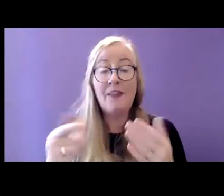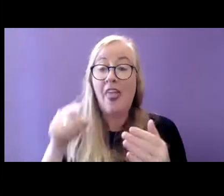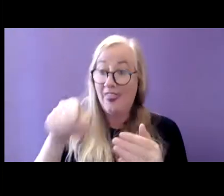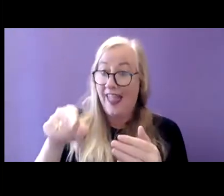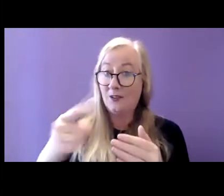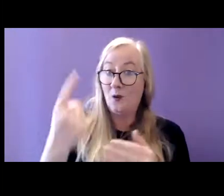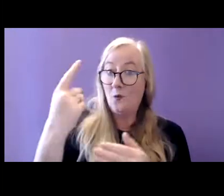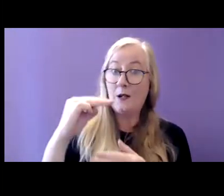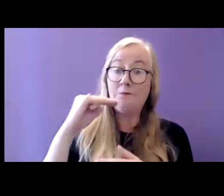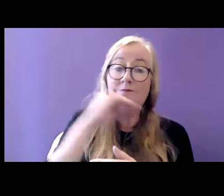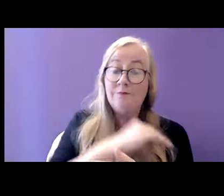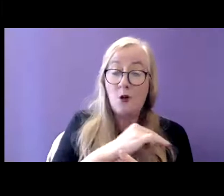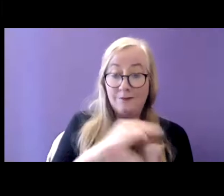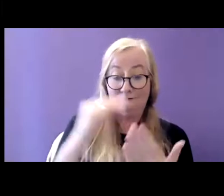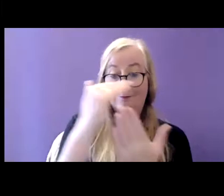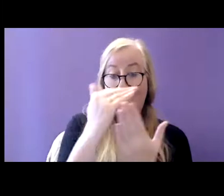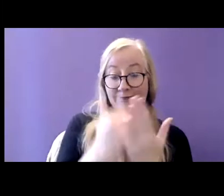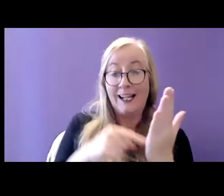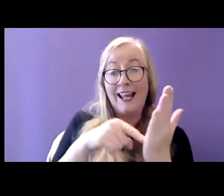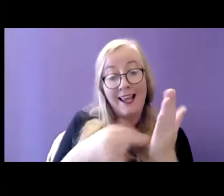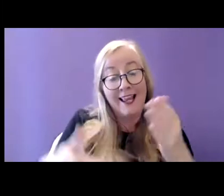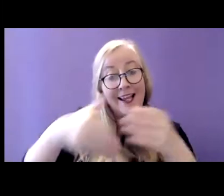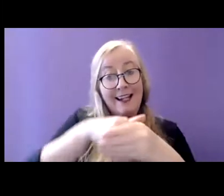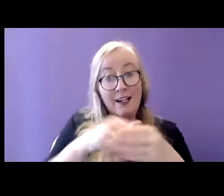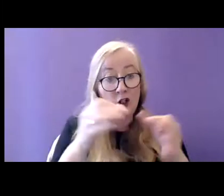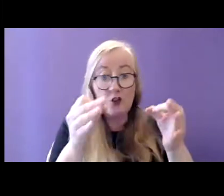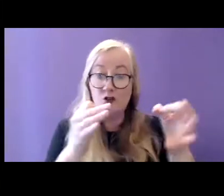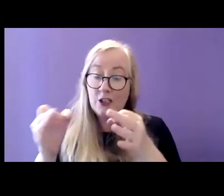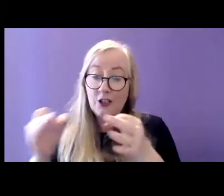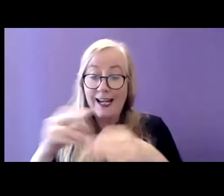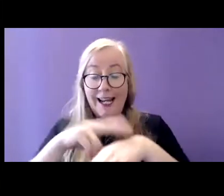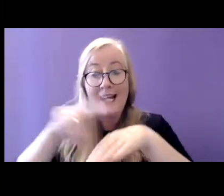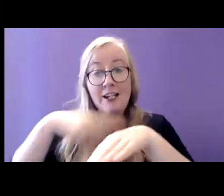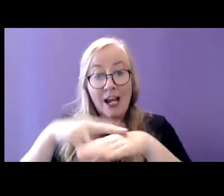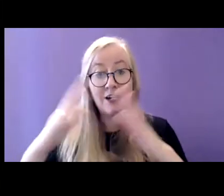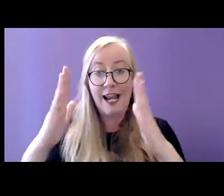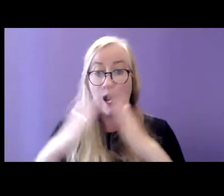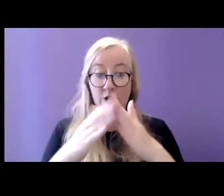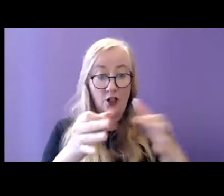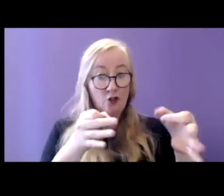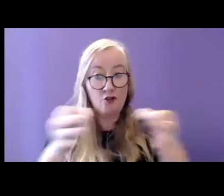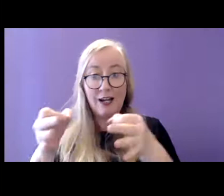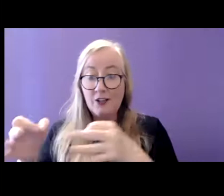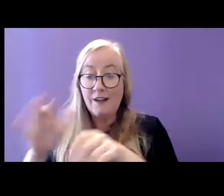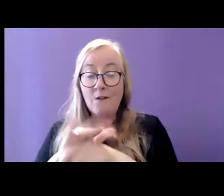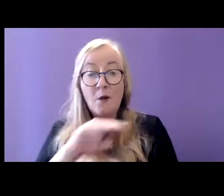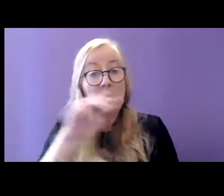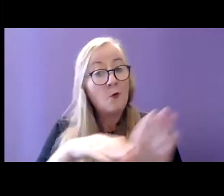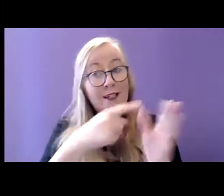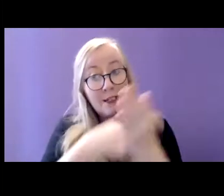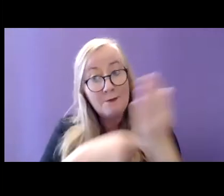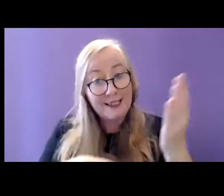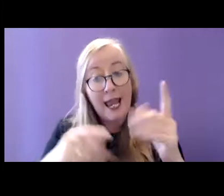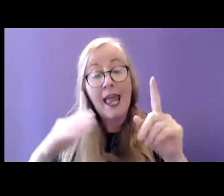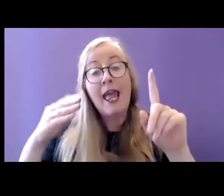the key deliverables under strategic M5 of the national housing strategy for people with a disability. The